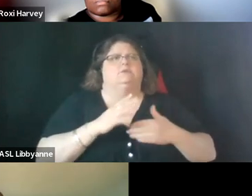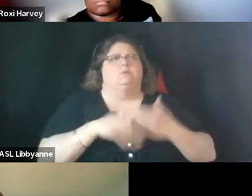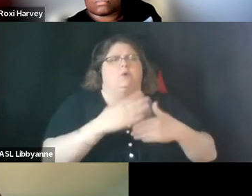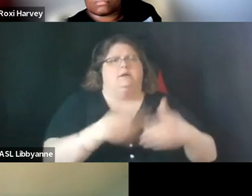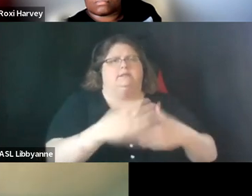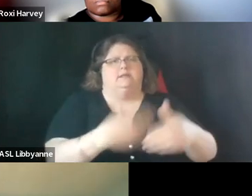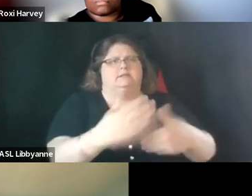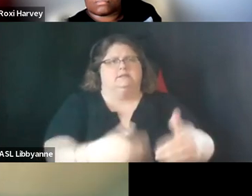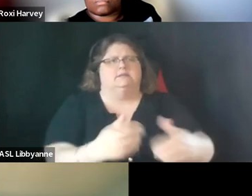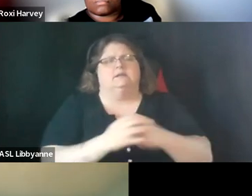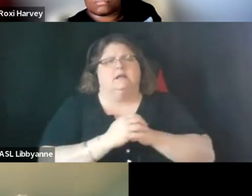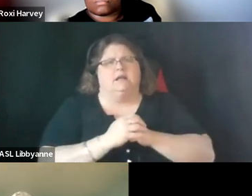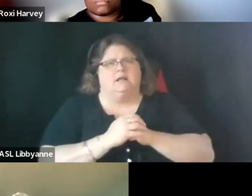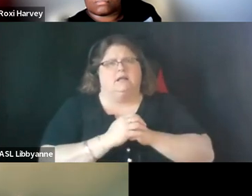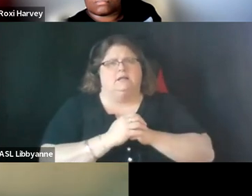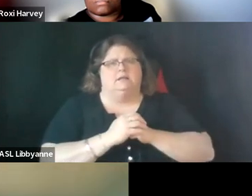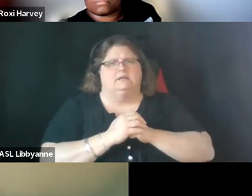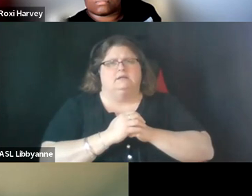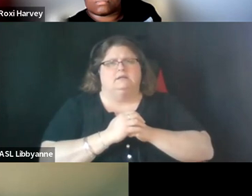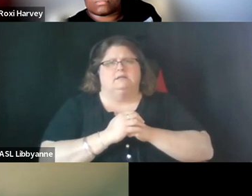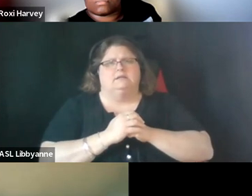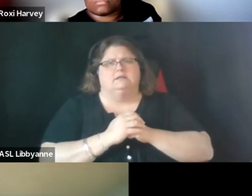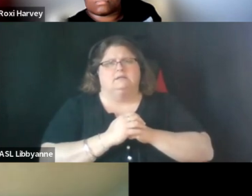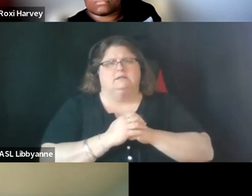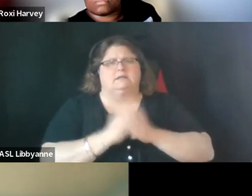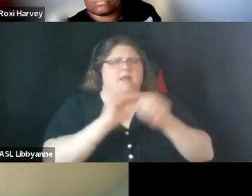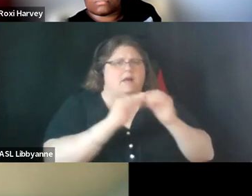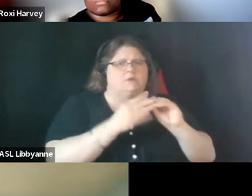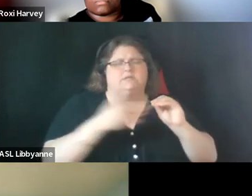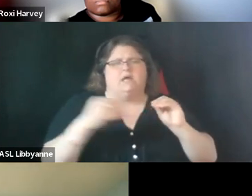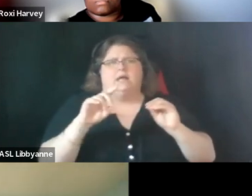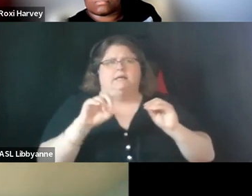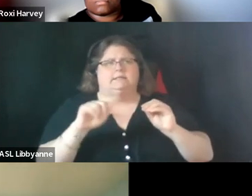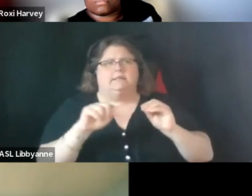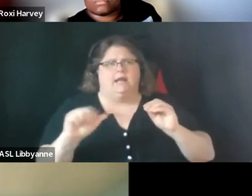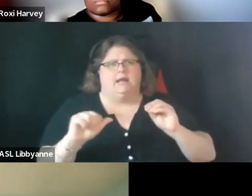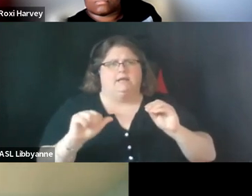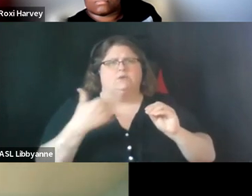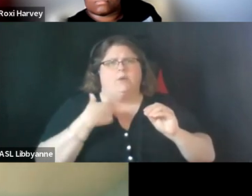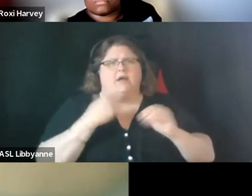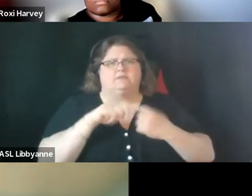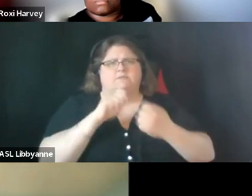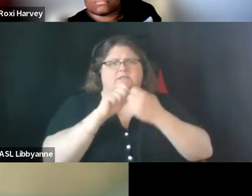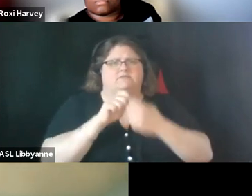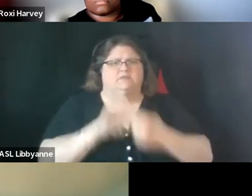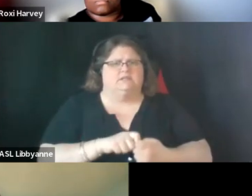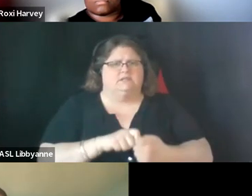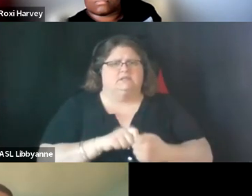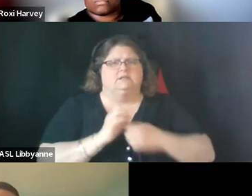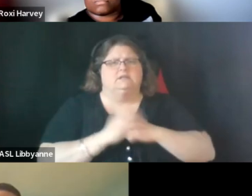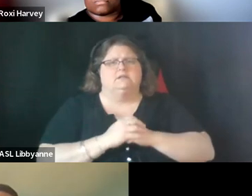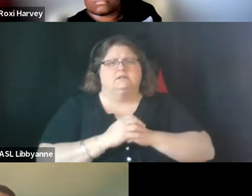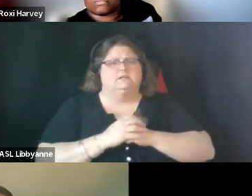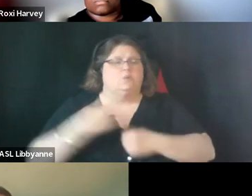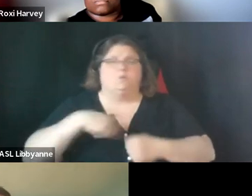out as as numbers and data right so there's some specificity we have not gone into those pieces